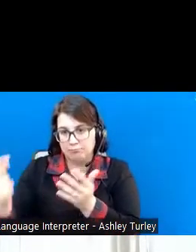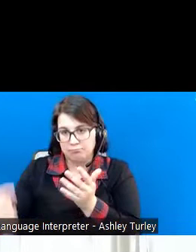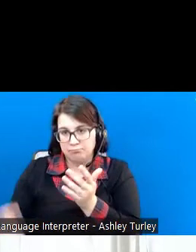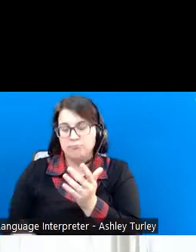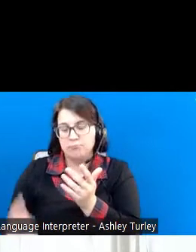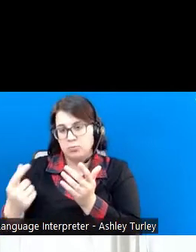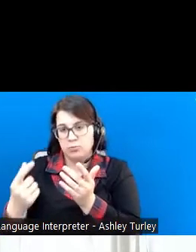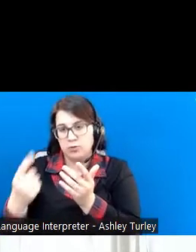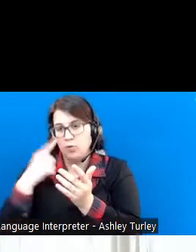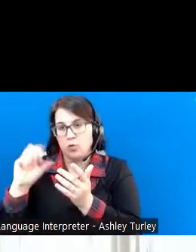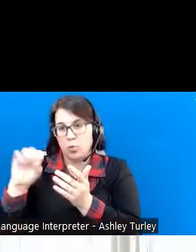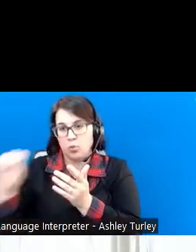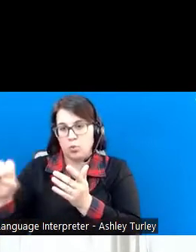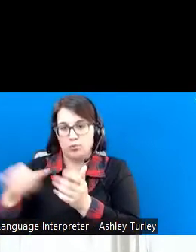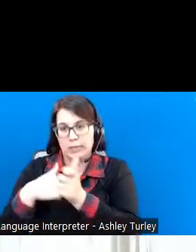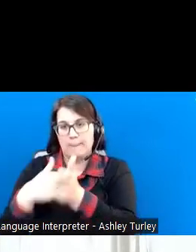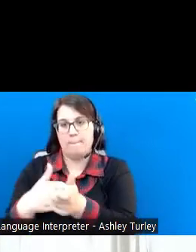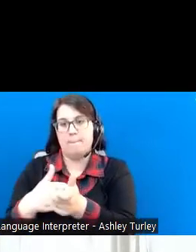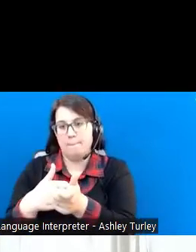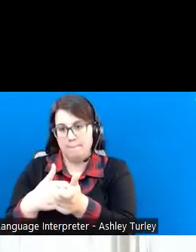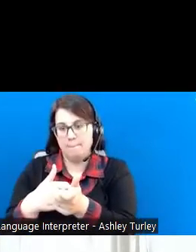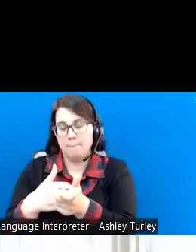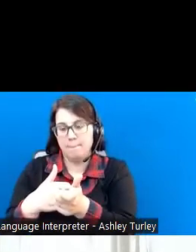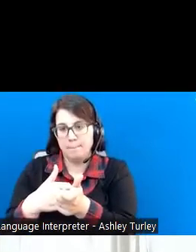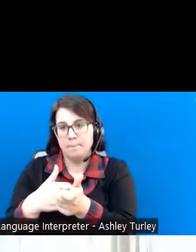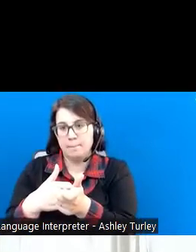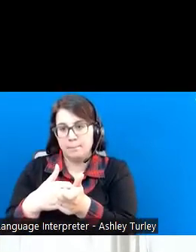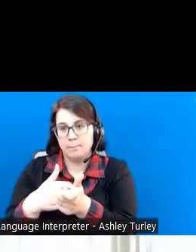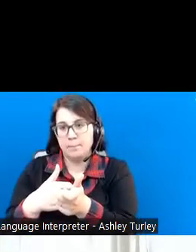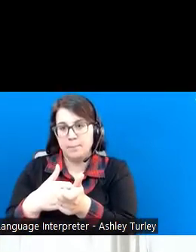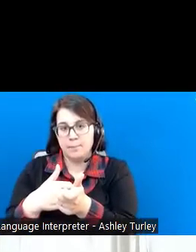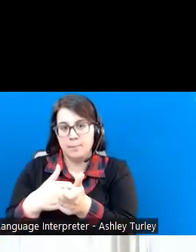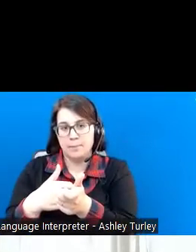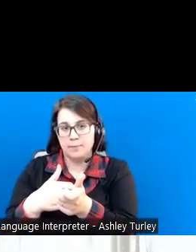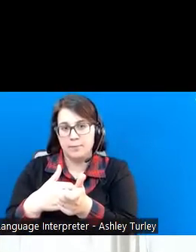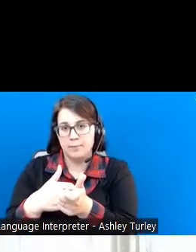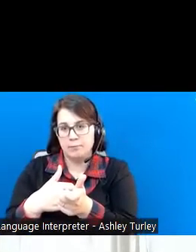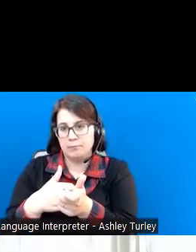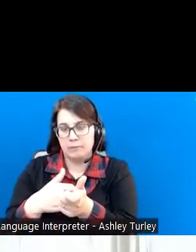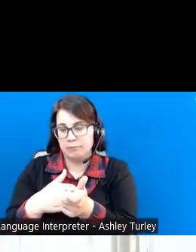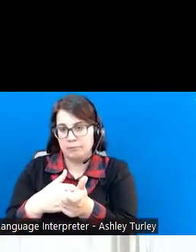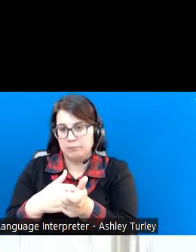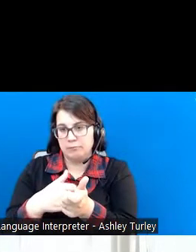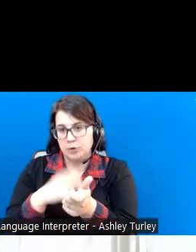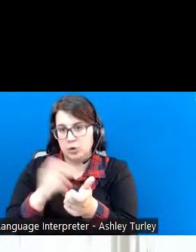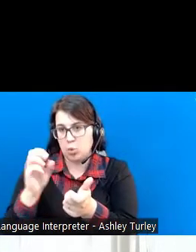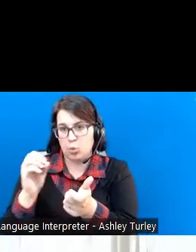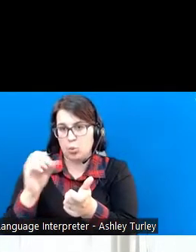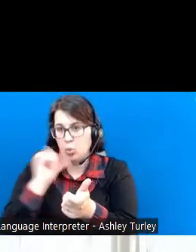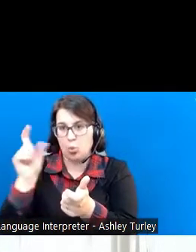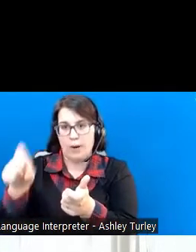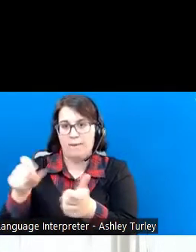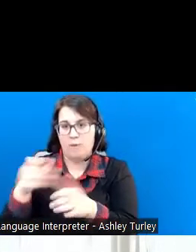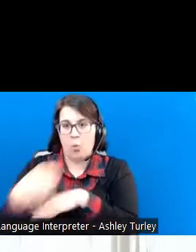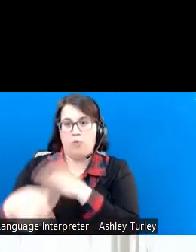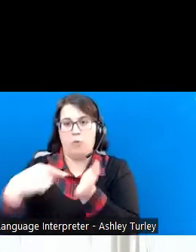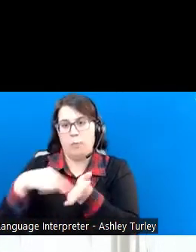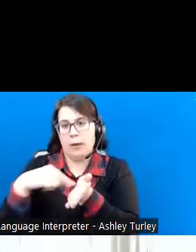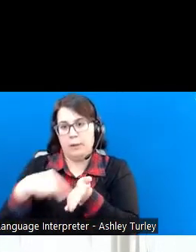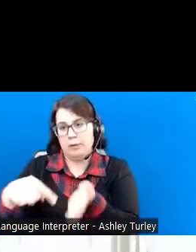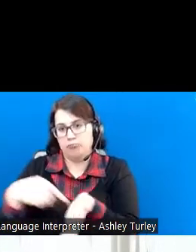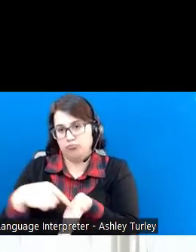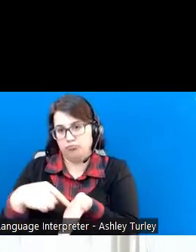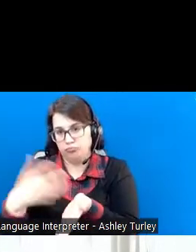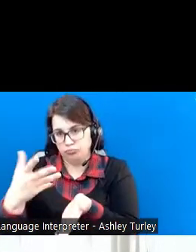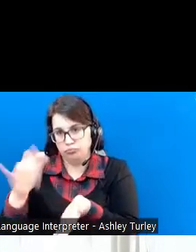Security to keep everything from getting out of hand or getting an overpayment or Next